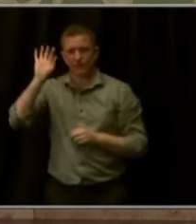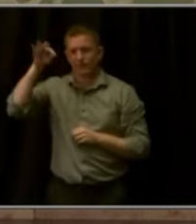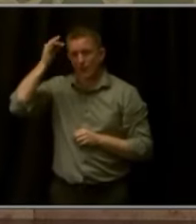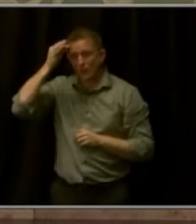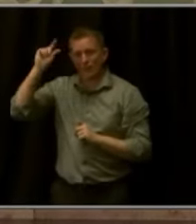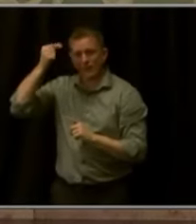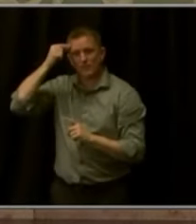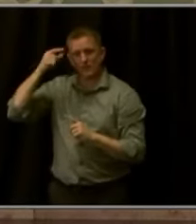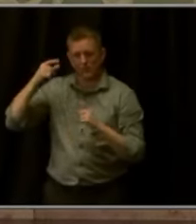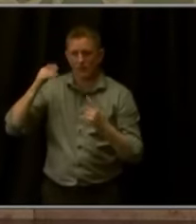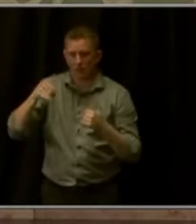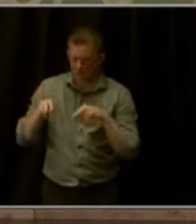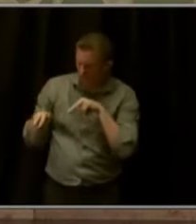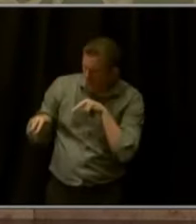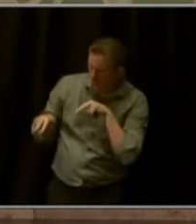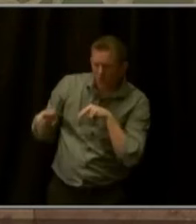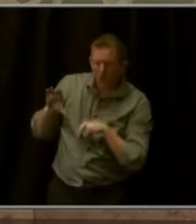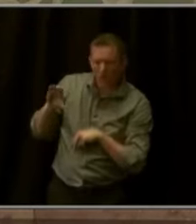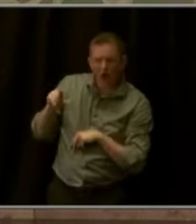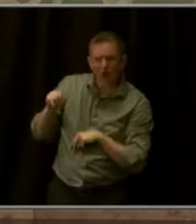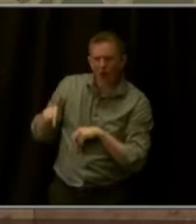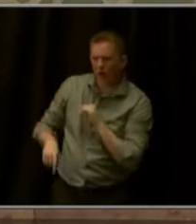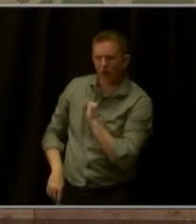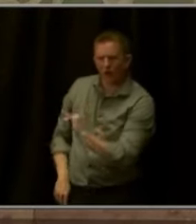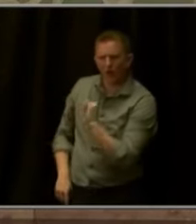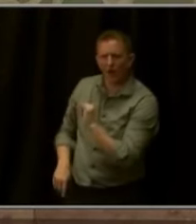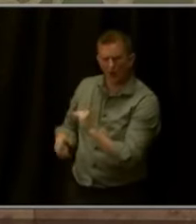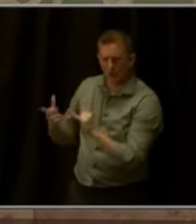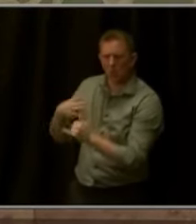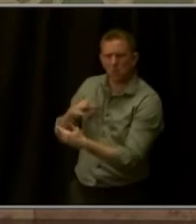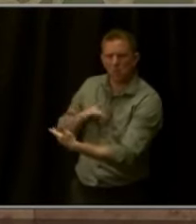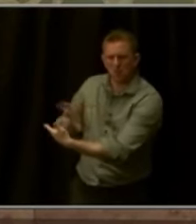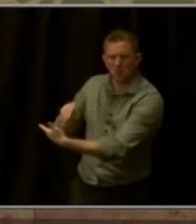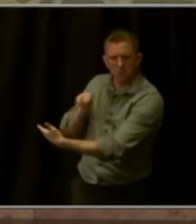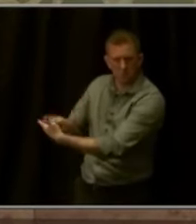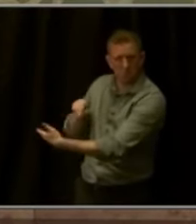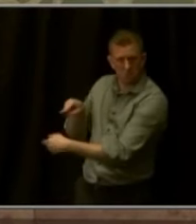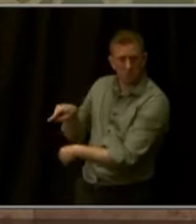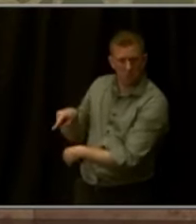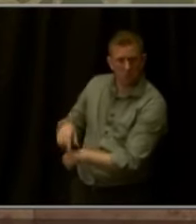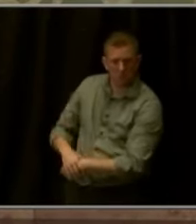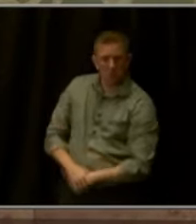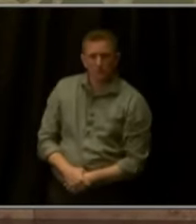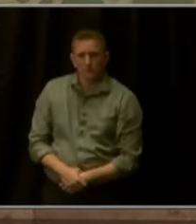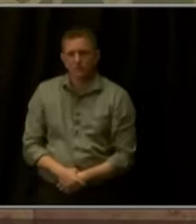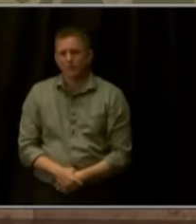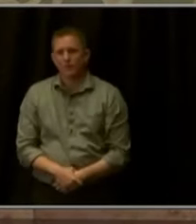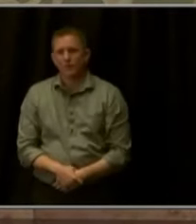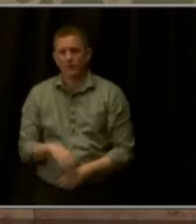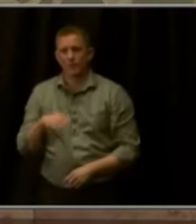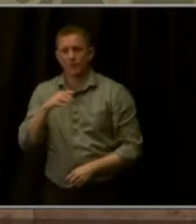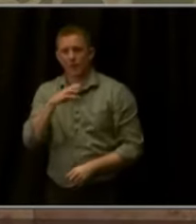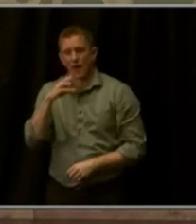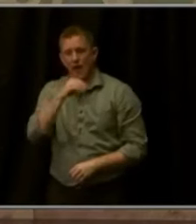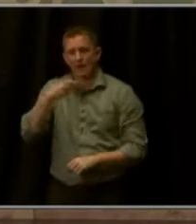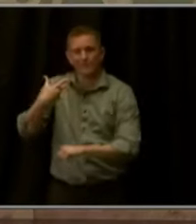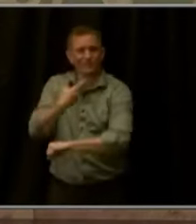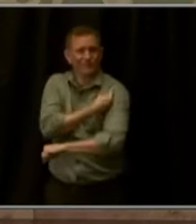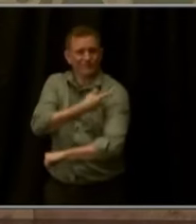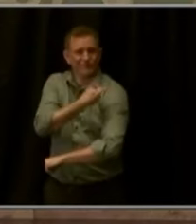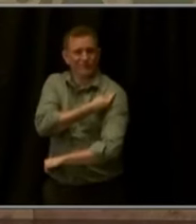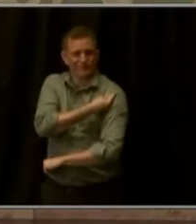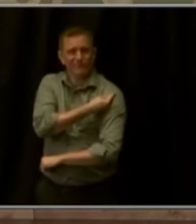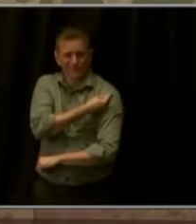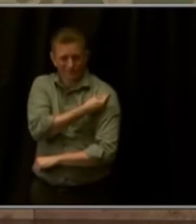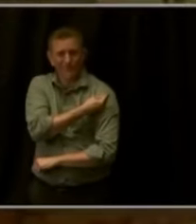modeling their own efforts after Colorado's. We've also capped the cost of insulin in last session, thanks to the leadership of Senator